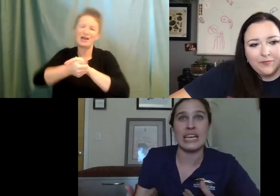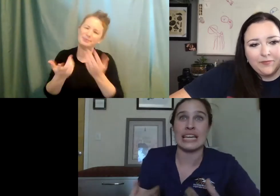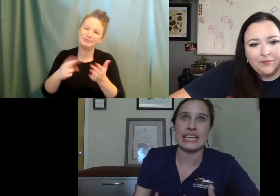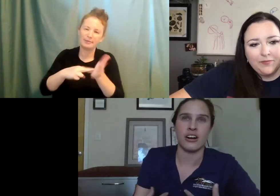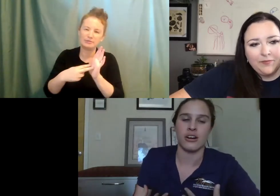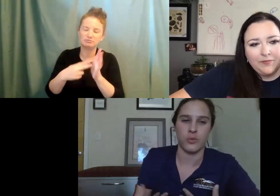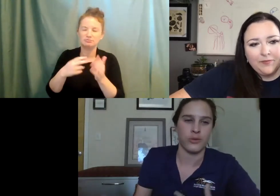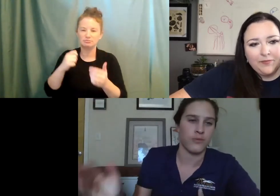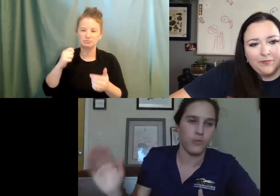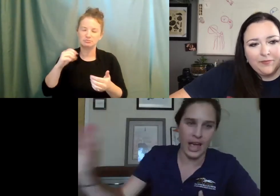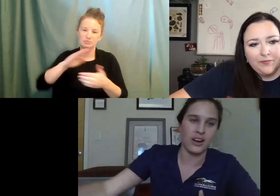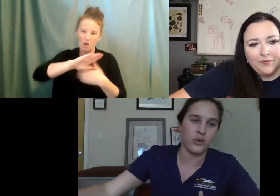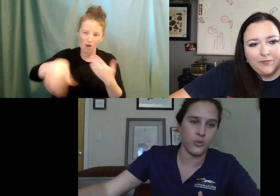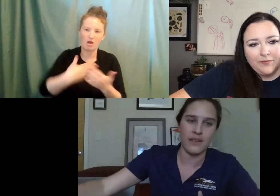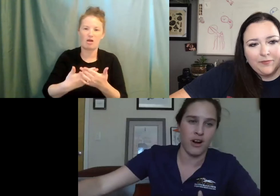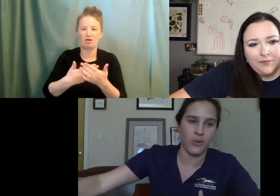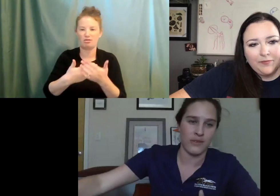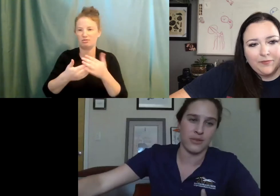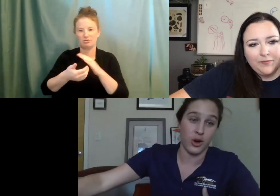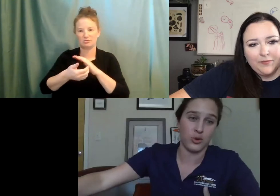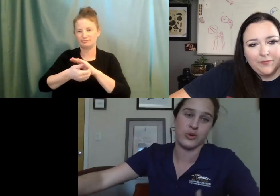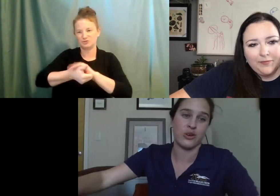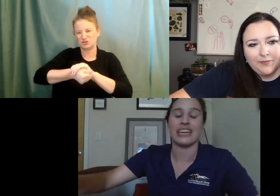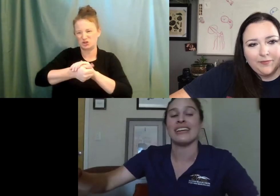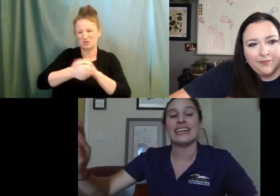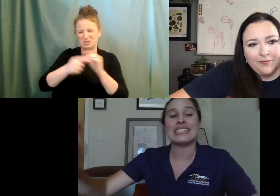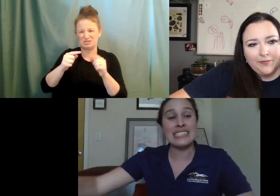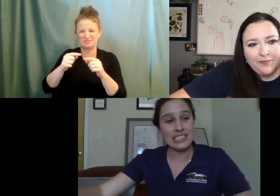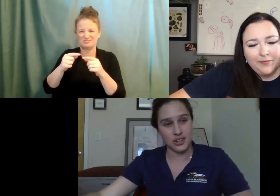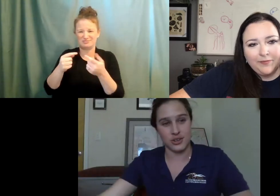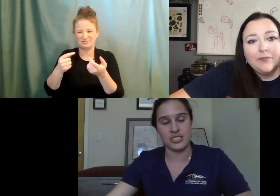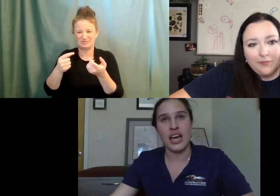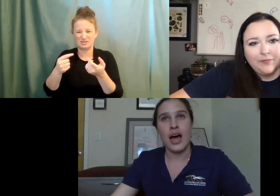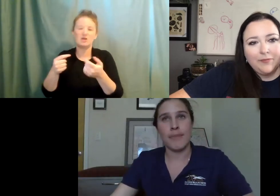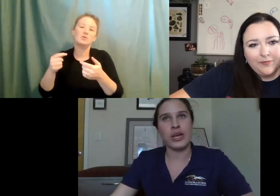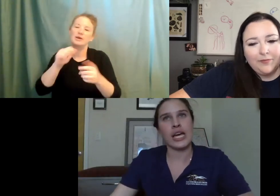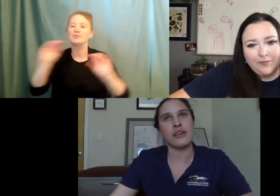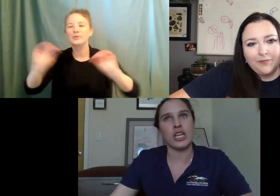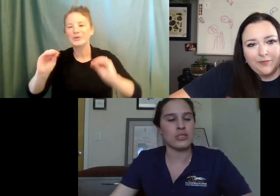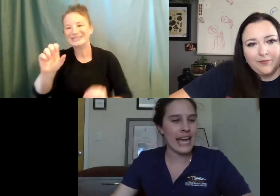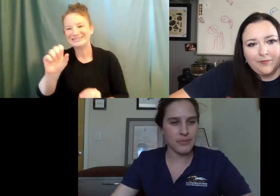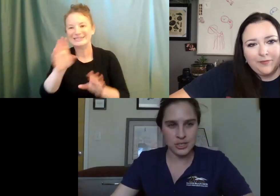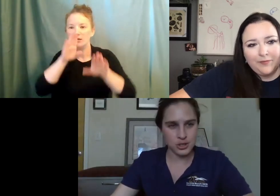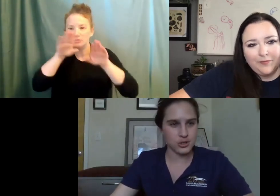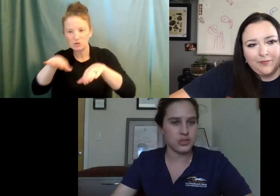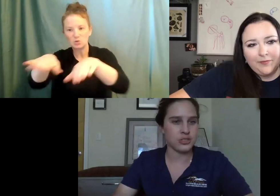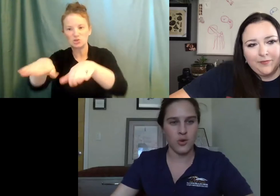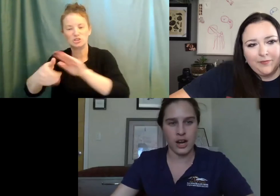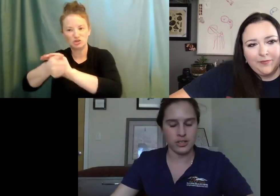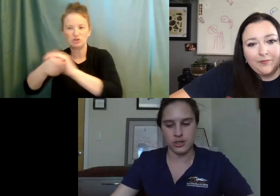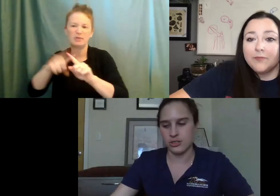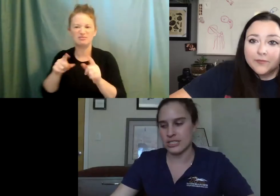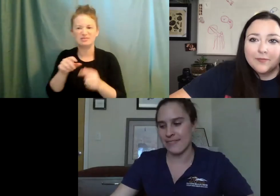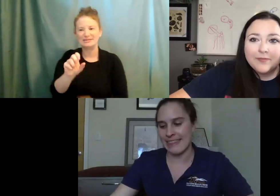part that we get here, we're way, way far away from the coast. So we don't get sea turtles, but we get, you know, snapping turtles,